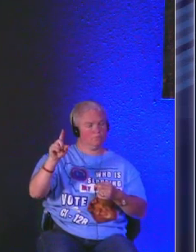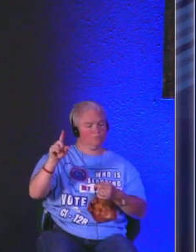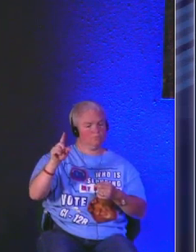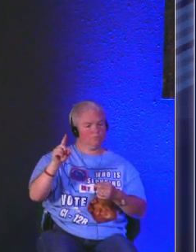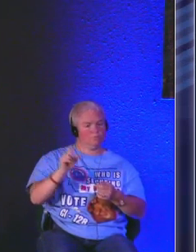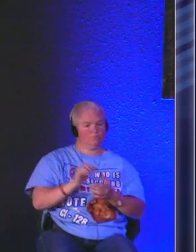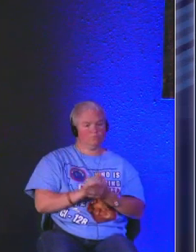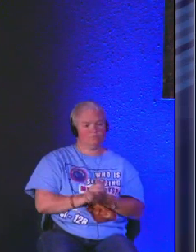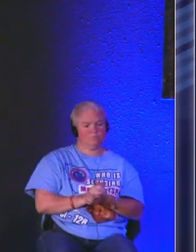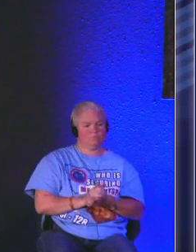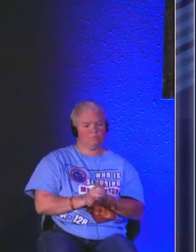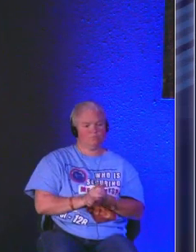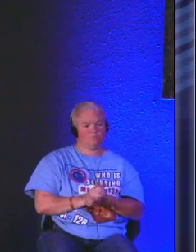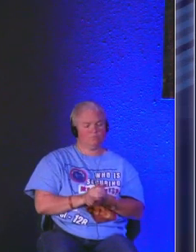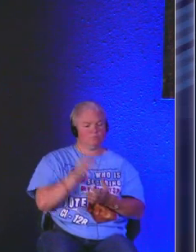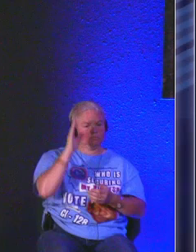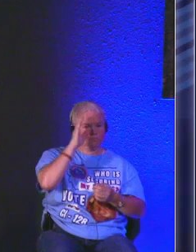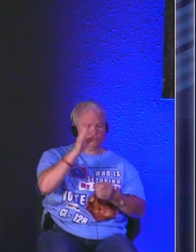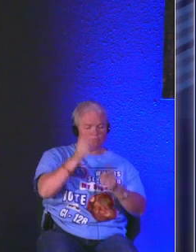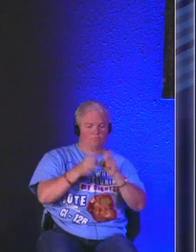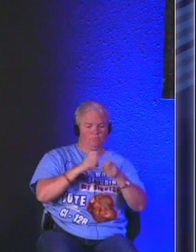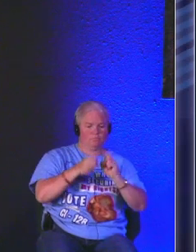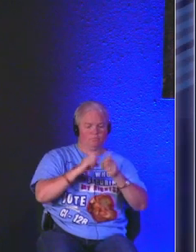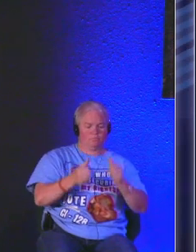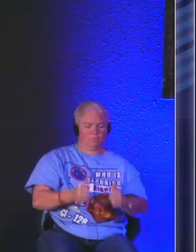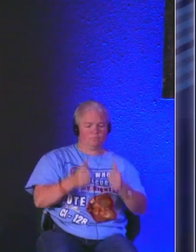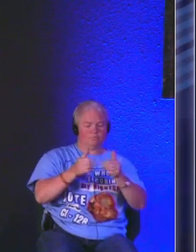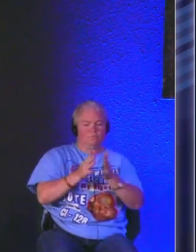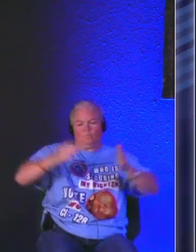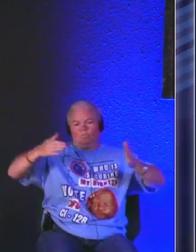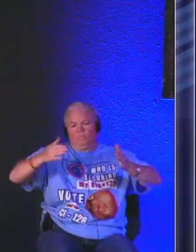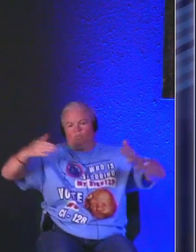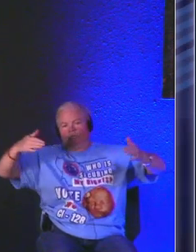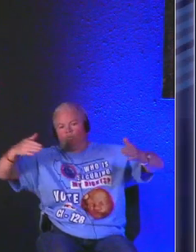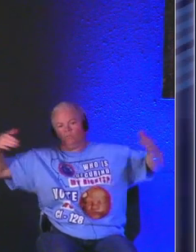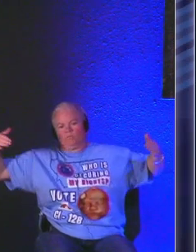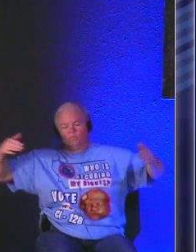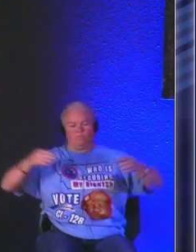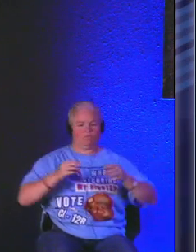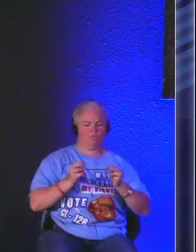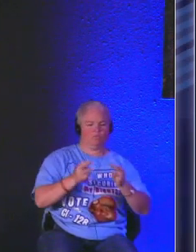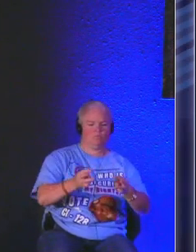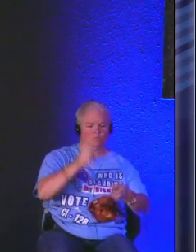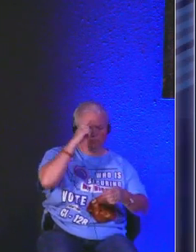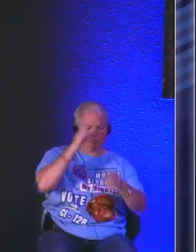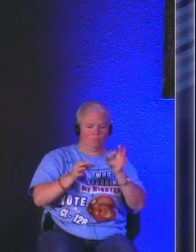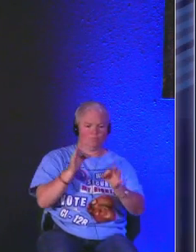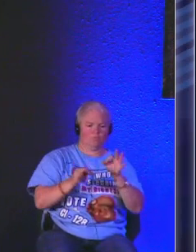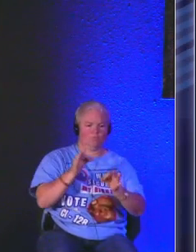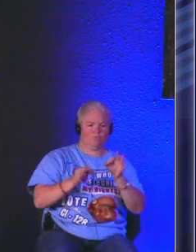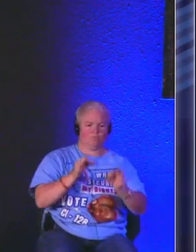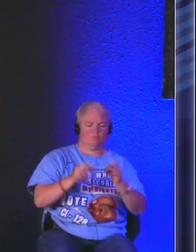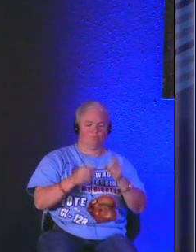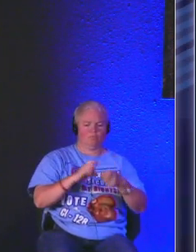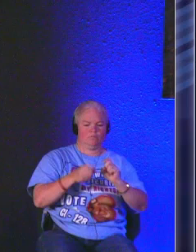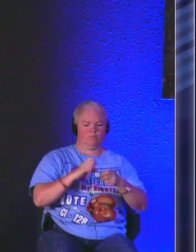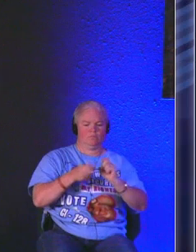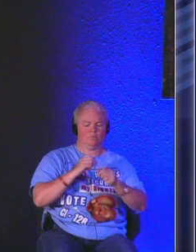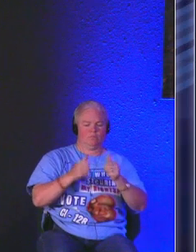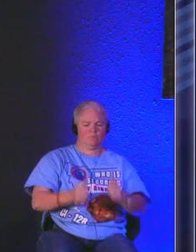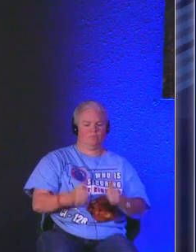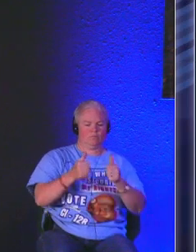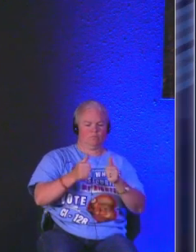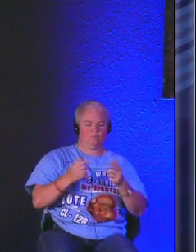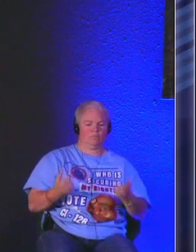things that if you're committed to it it will change your life and the biggest way that we can judge if it's changing your life or not